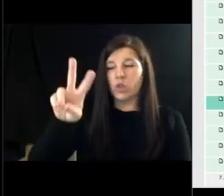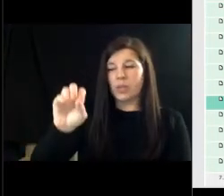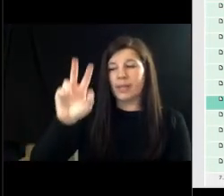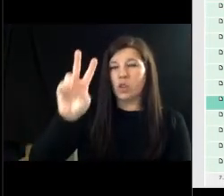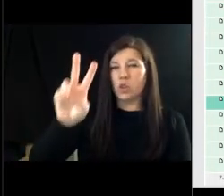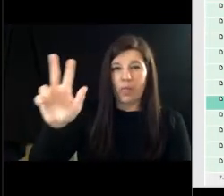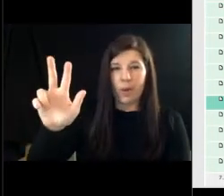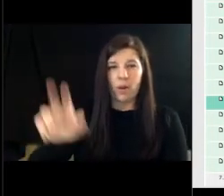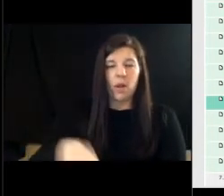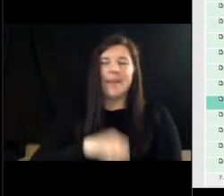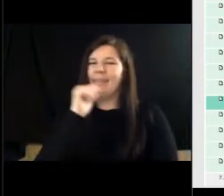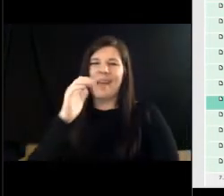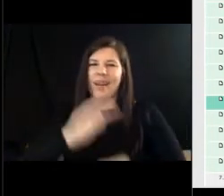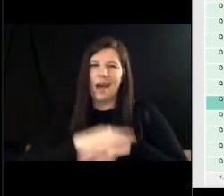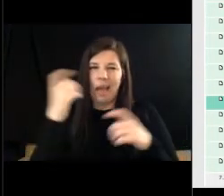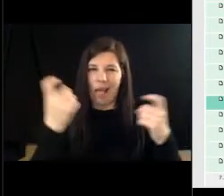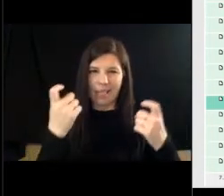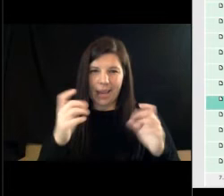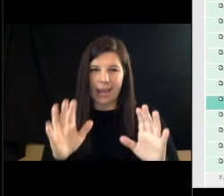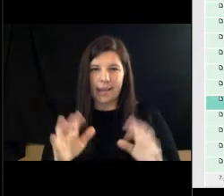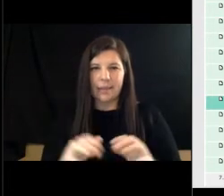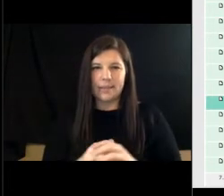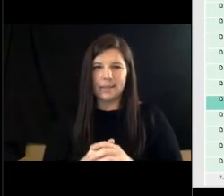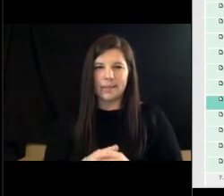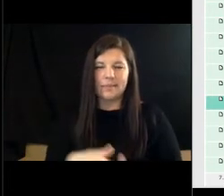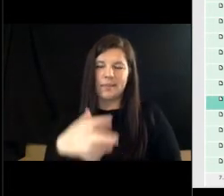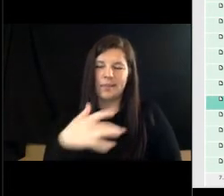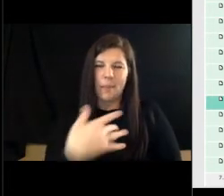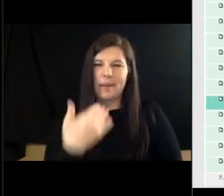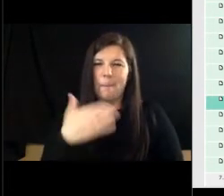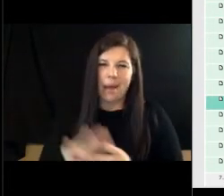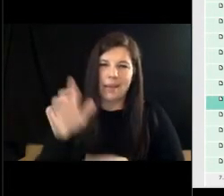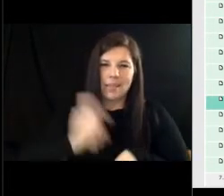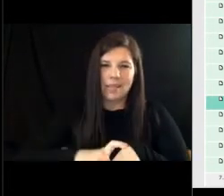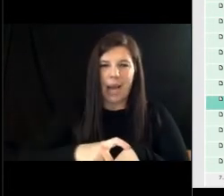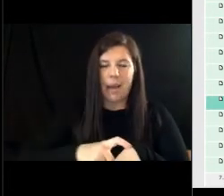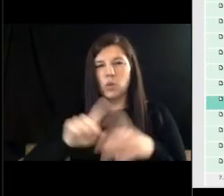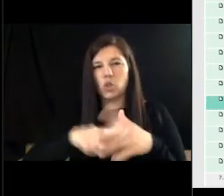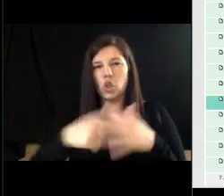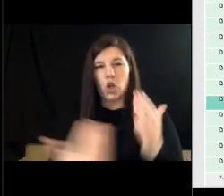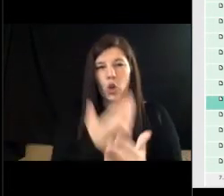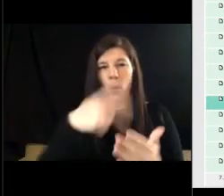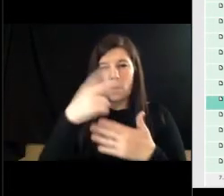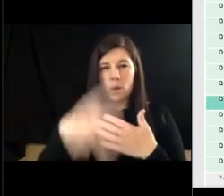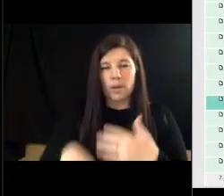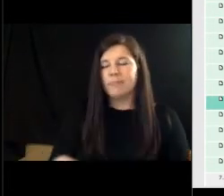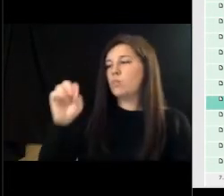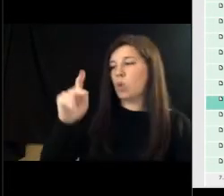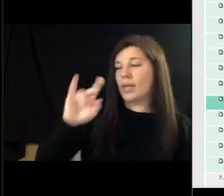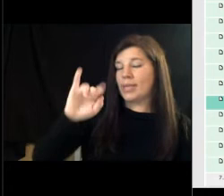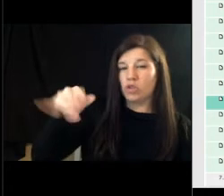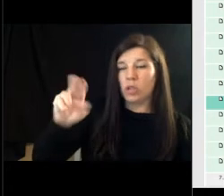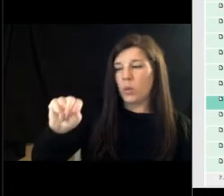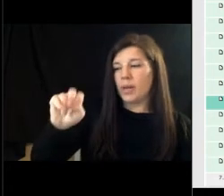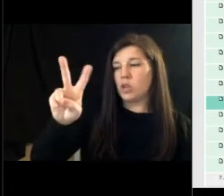promise you that because that tends to be a bad time to roll out any new program so okay so january 2023 understood and then